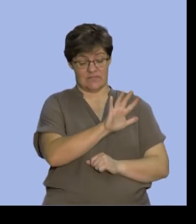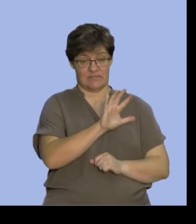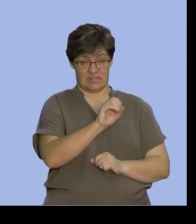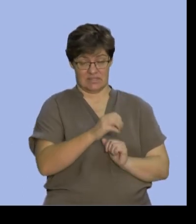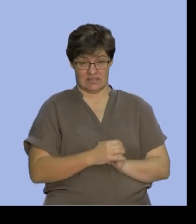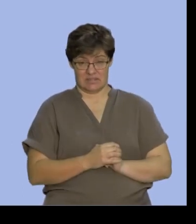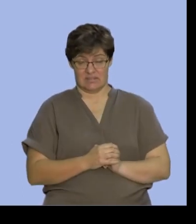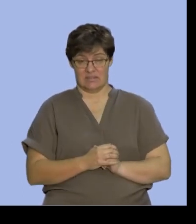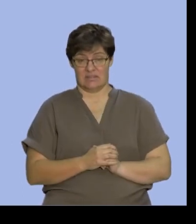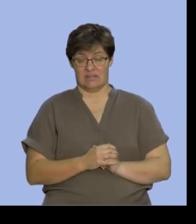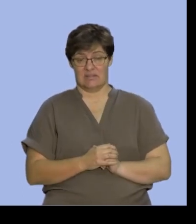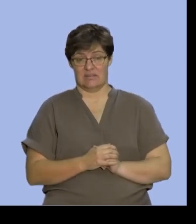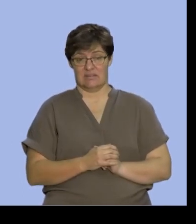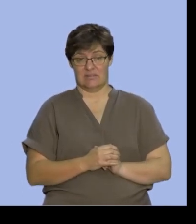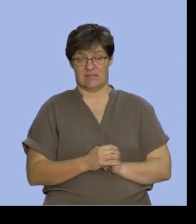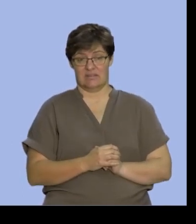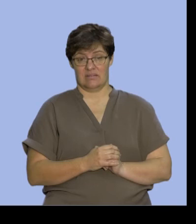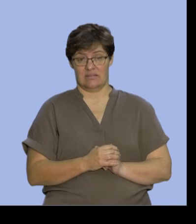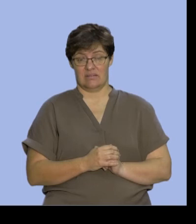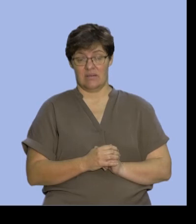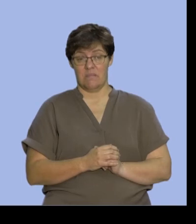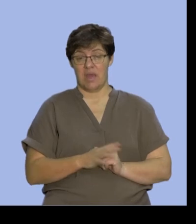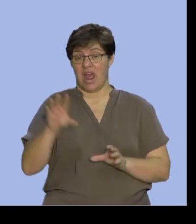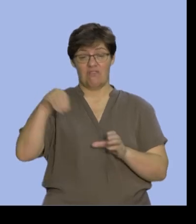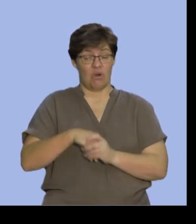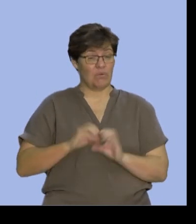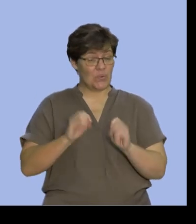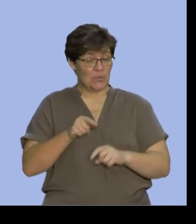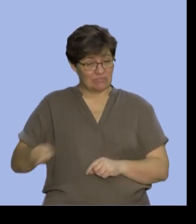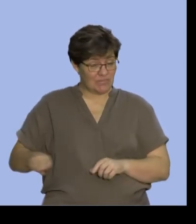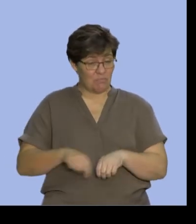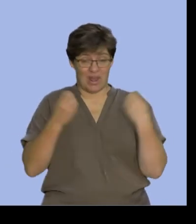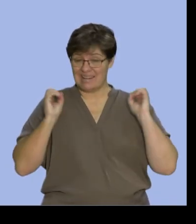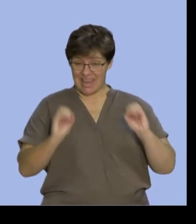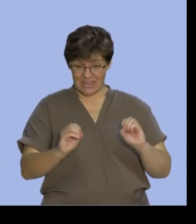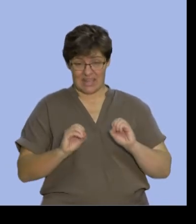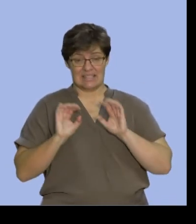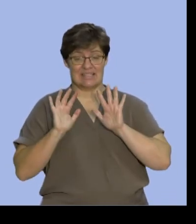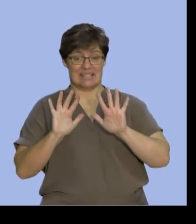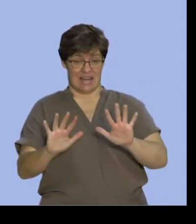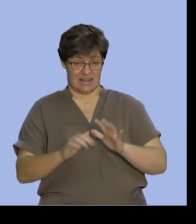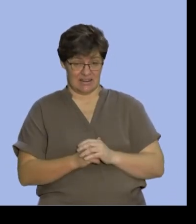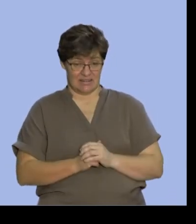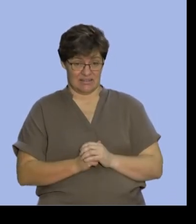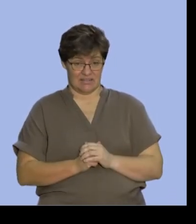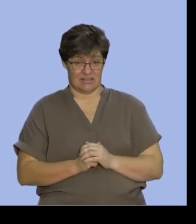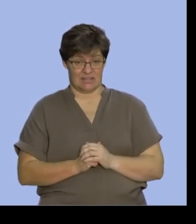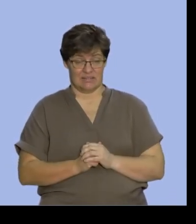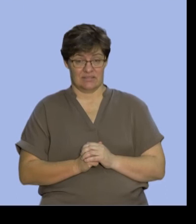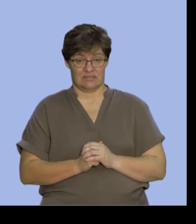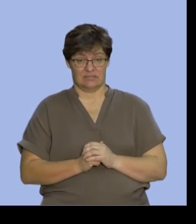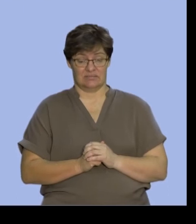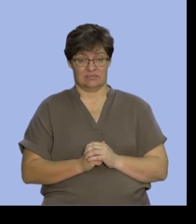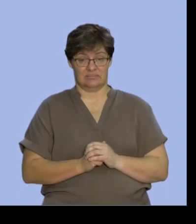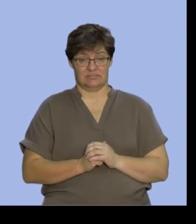and the number that did not break any not break was 10.